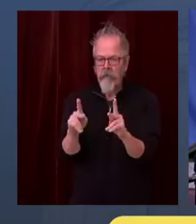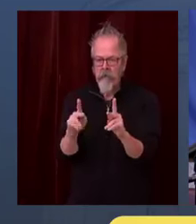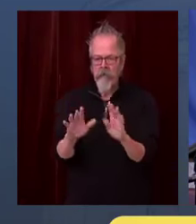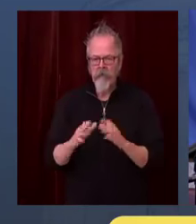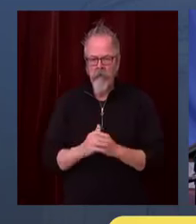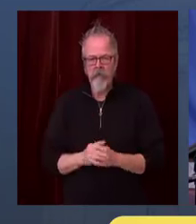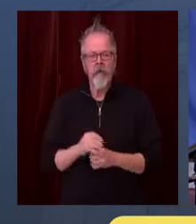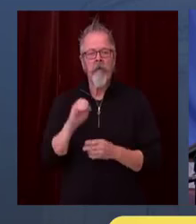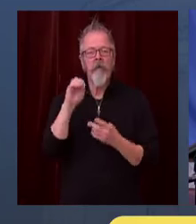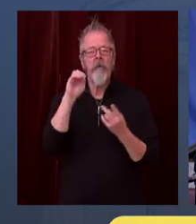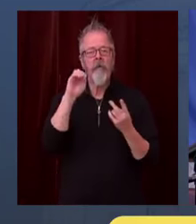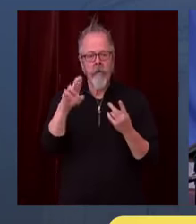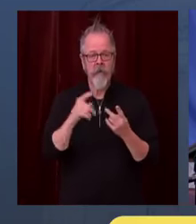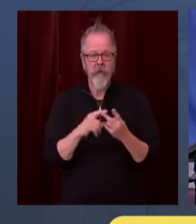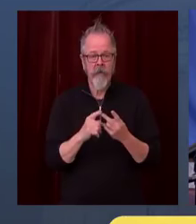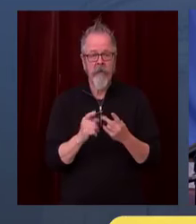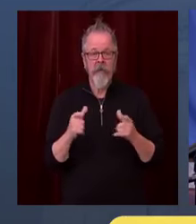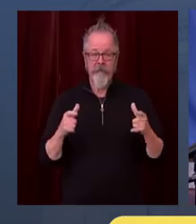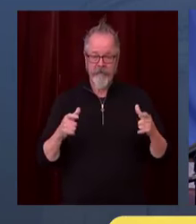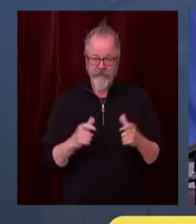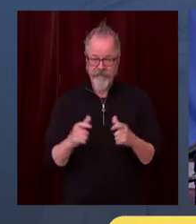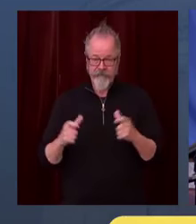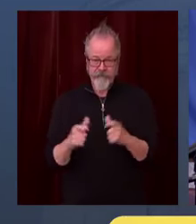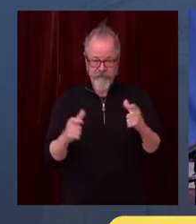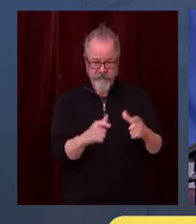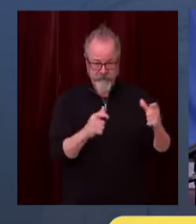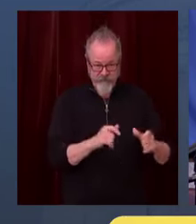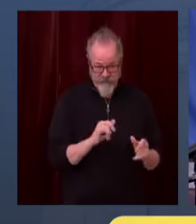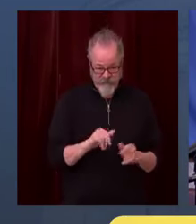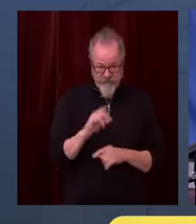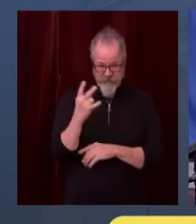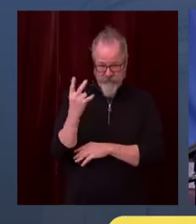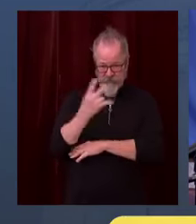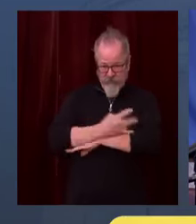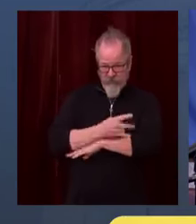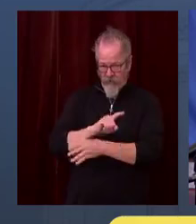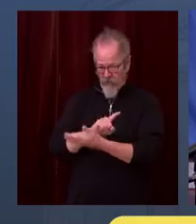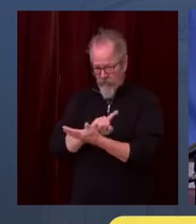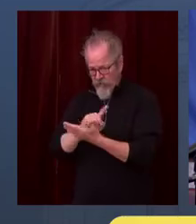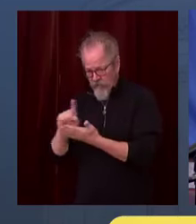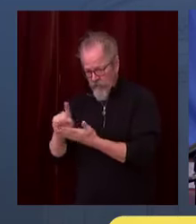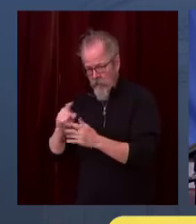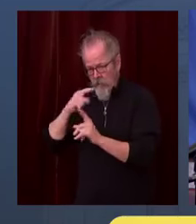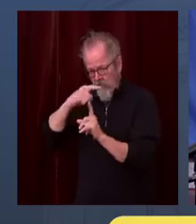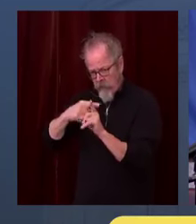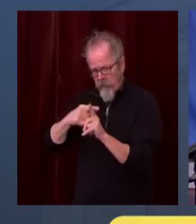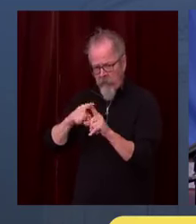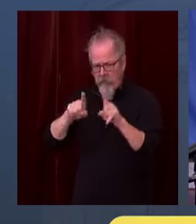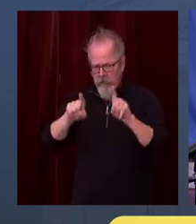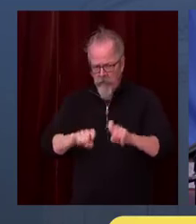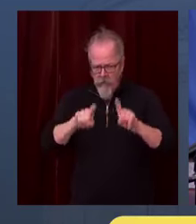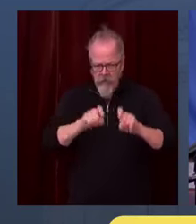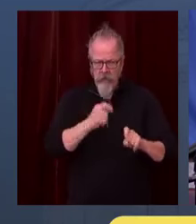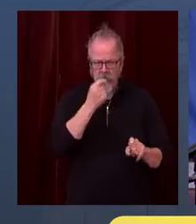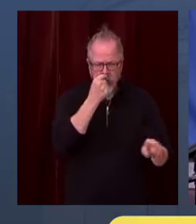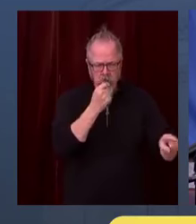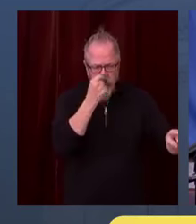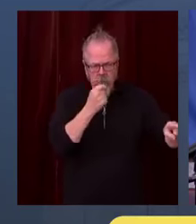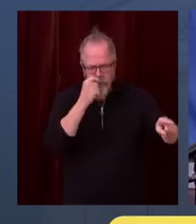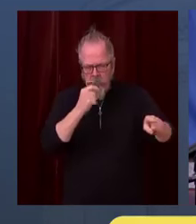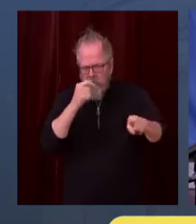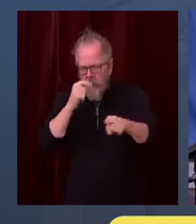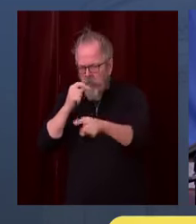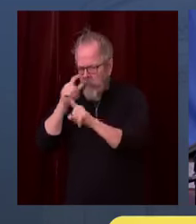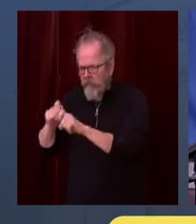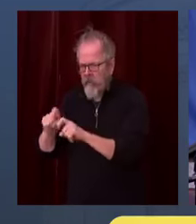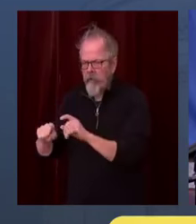get you. And that's in your own home or your friend's home, at a dinner party, at a get-together, at a birthday party, at a Seahawks celebration.